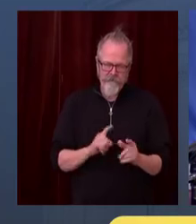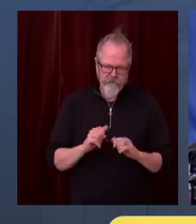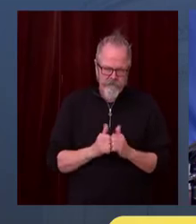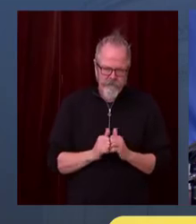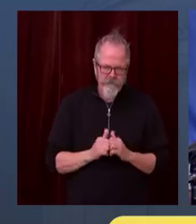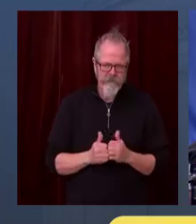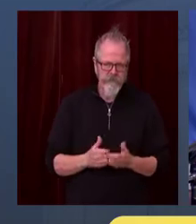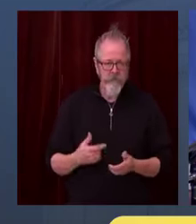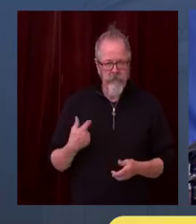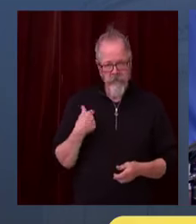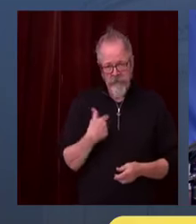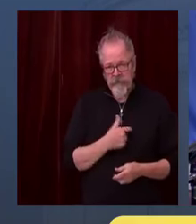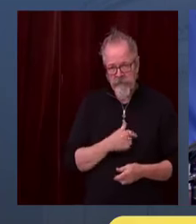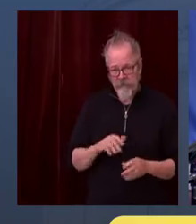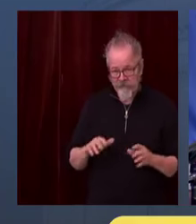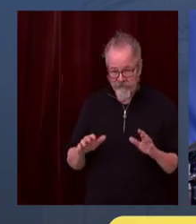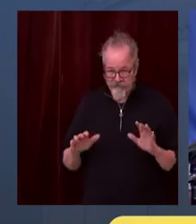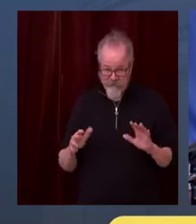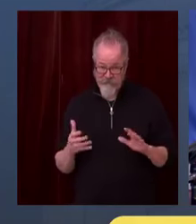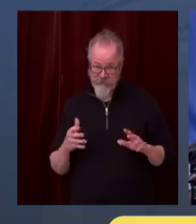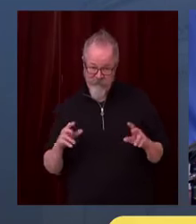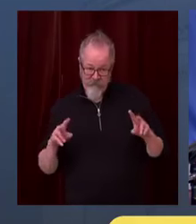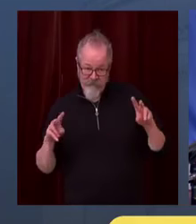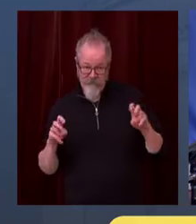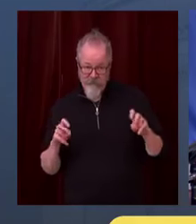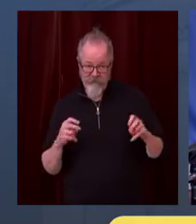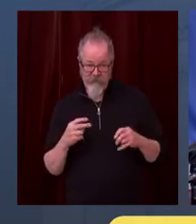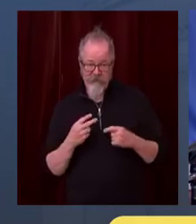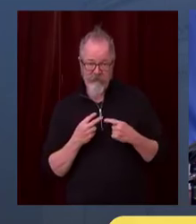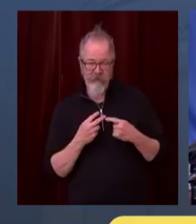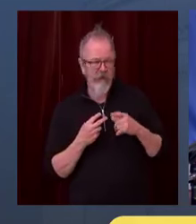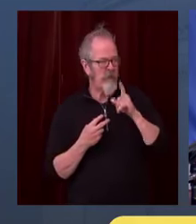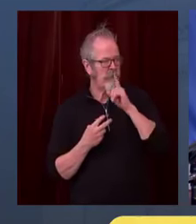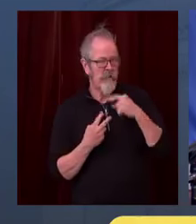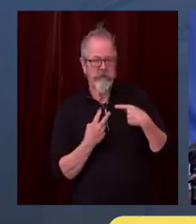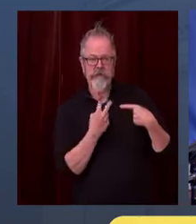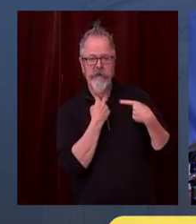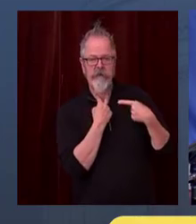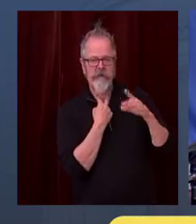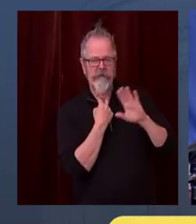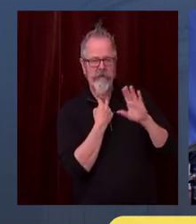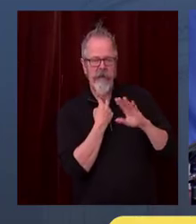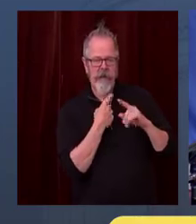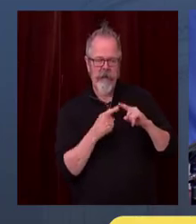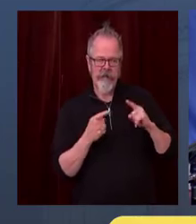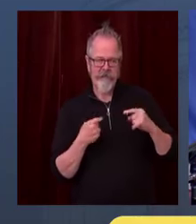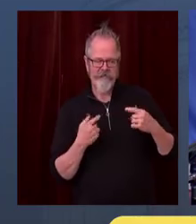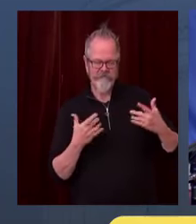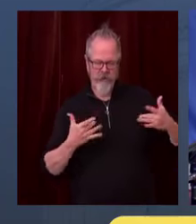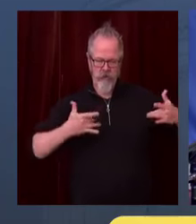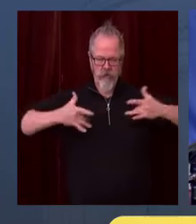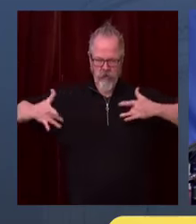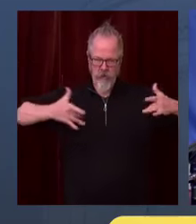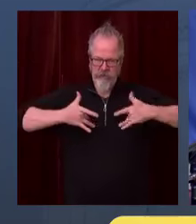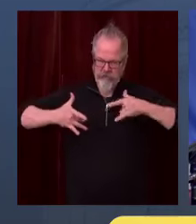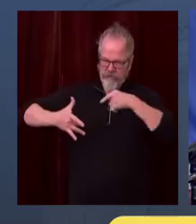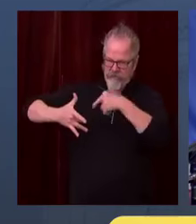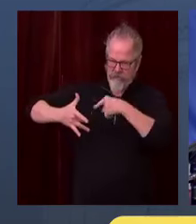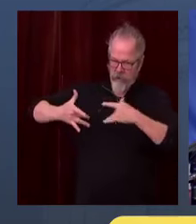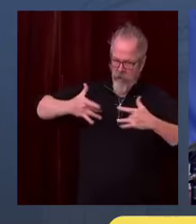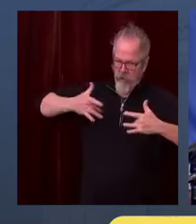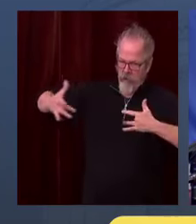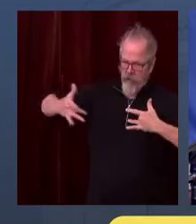that the federal government is now being hampered in its ability to really